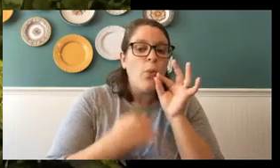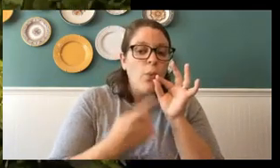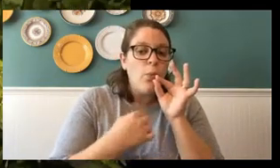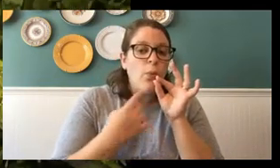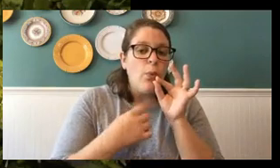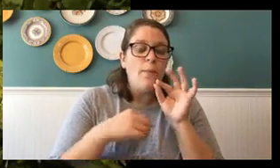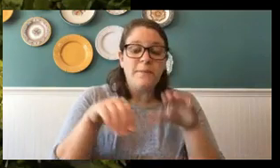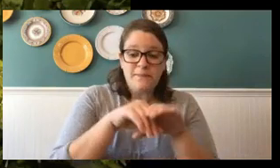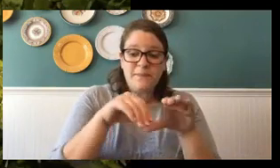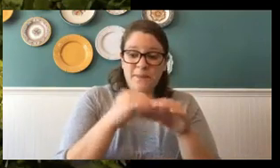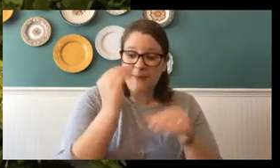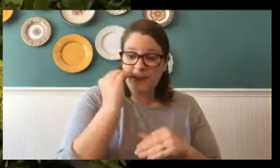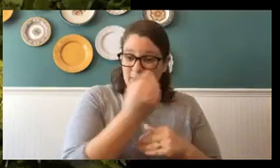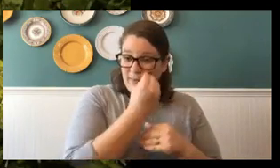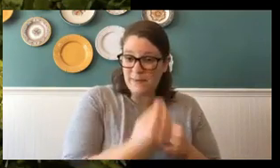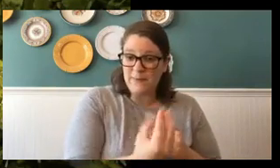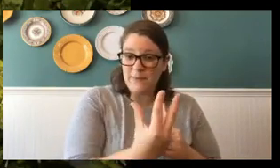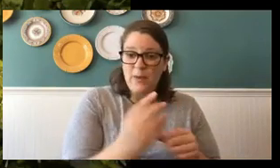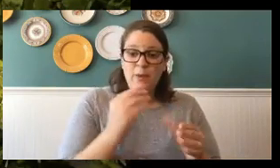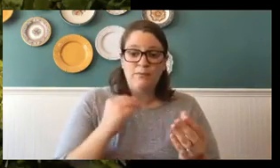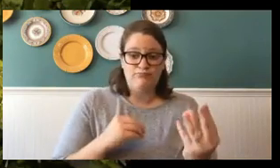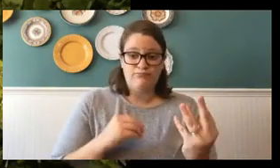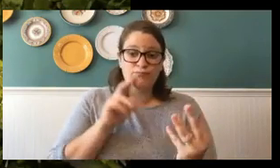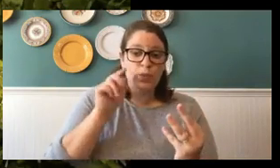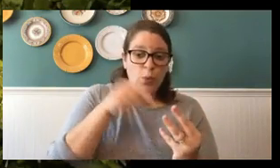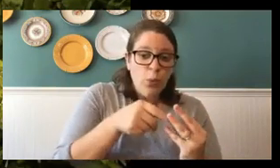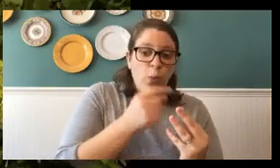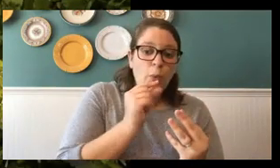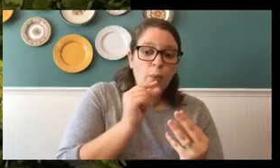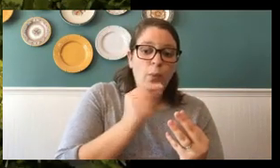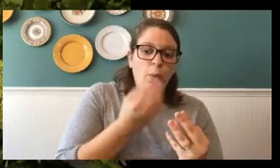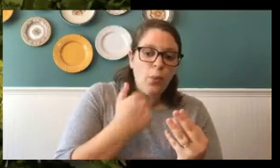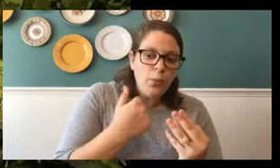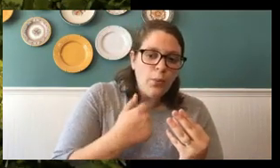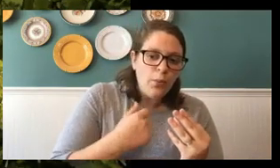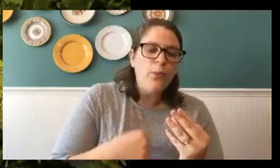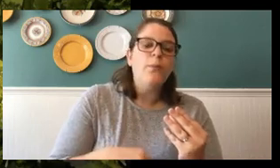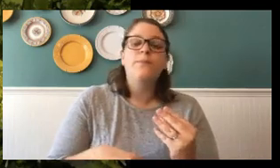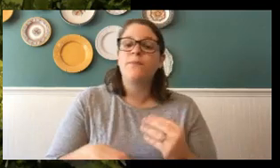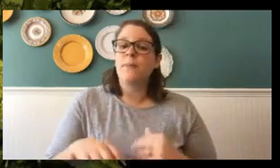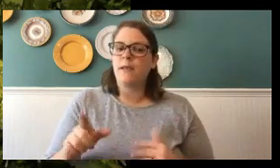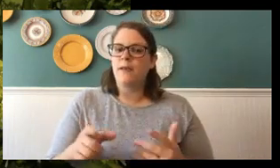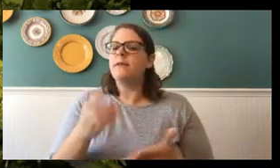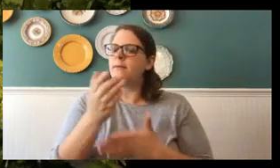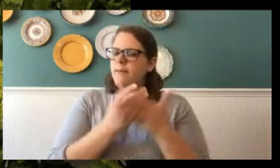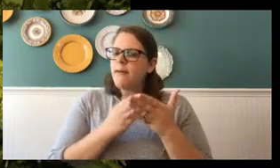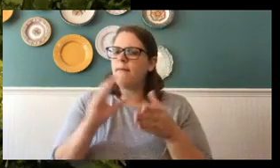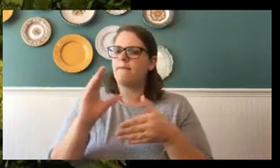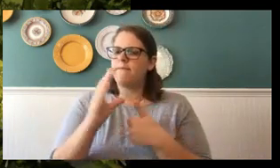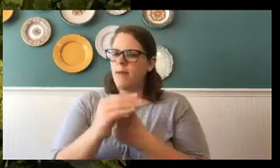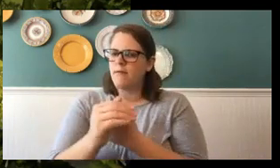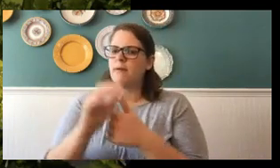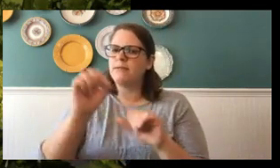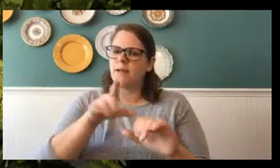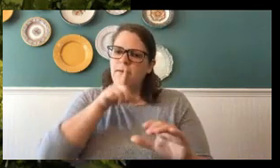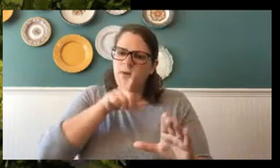flowers. And some of our larger butterflies, like our swallowtails, like could really get deep into some of the flowers with that